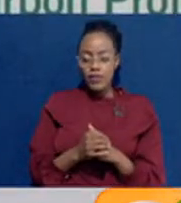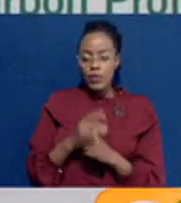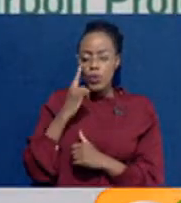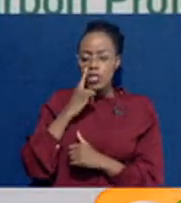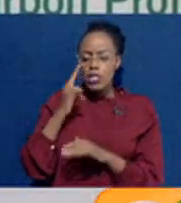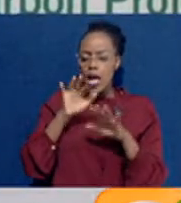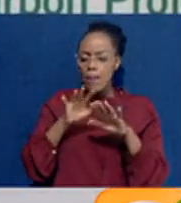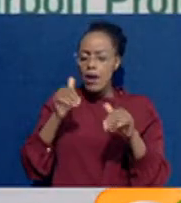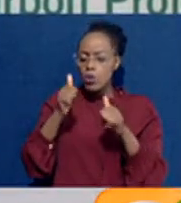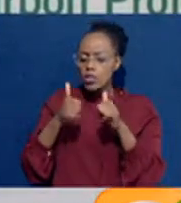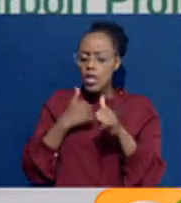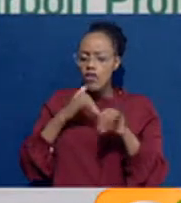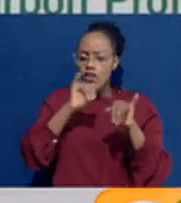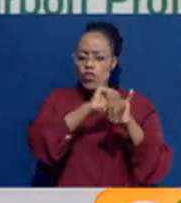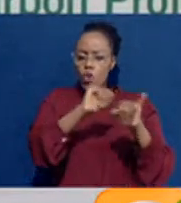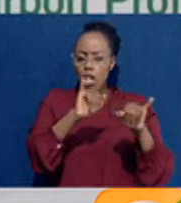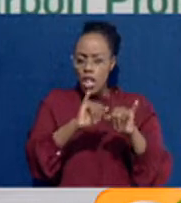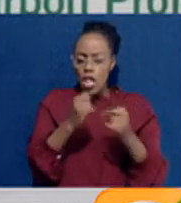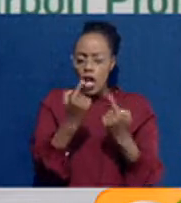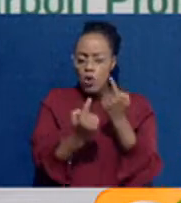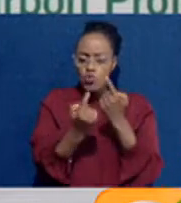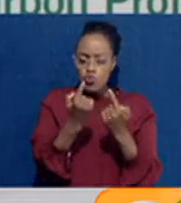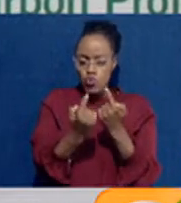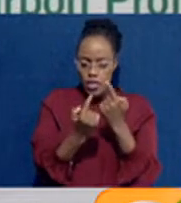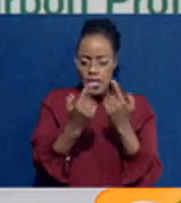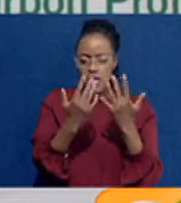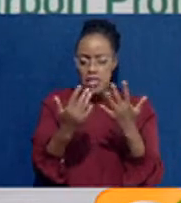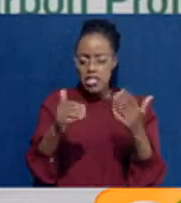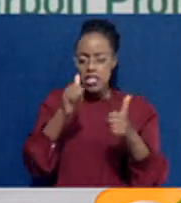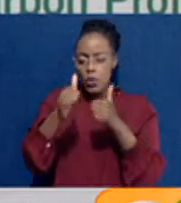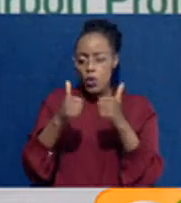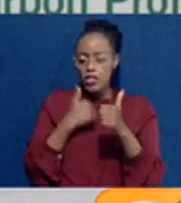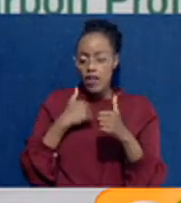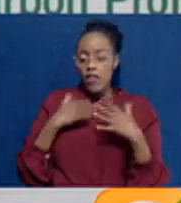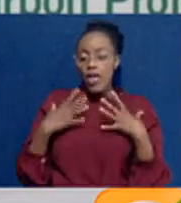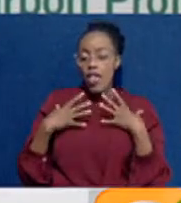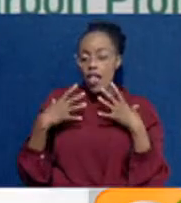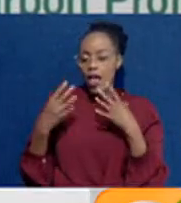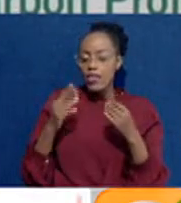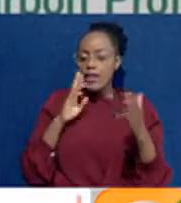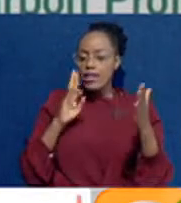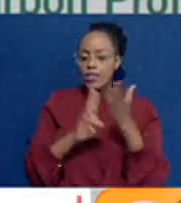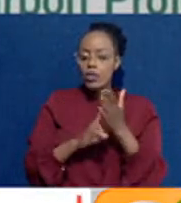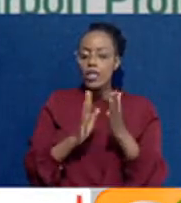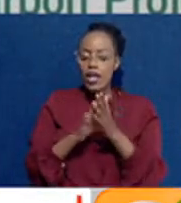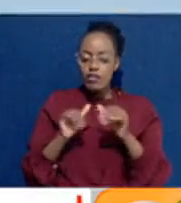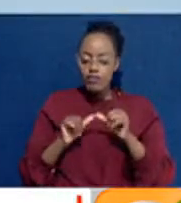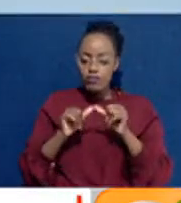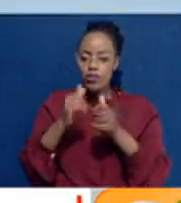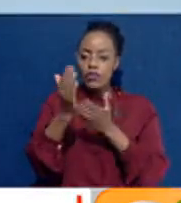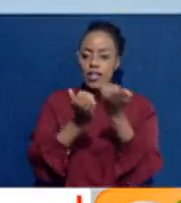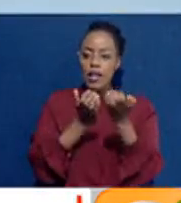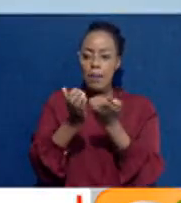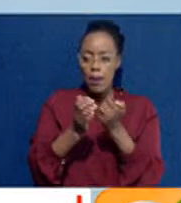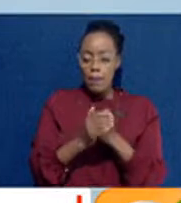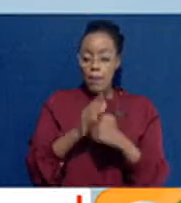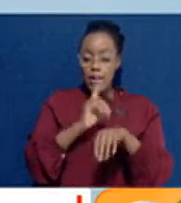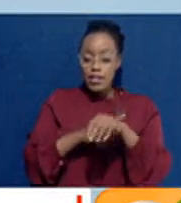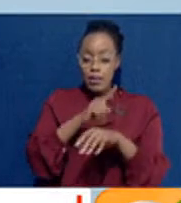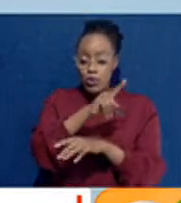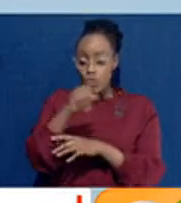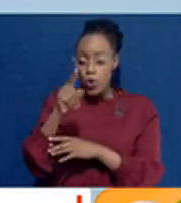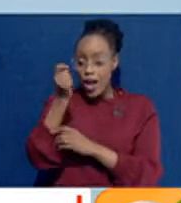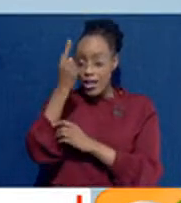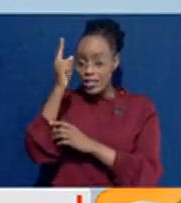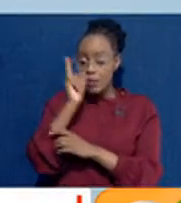a market uptake of cleaner cooking solution, which implies healthier outcomes in sustainable enterprises. So once you get to